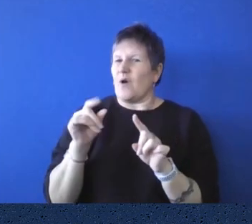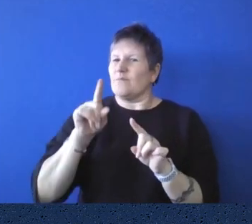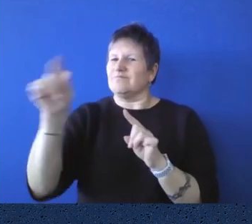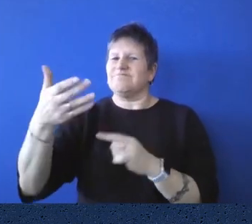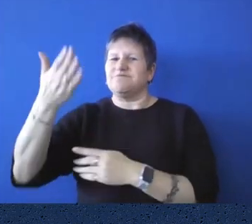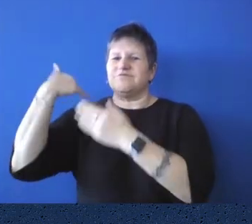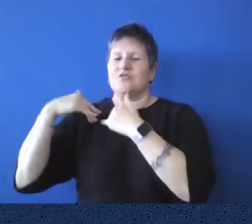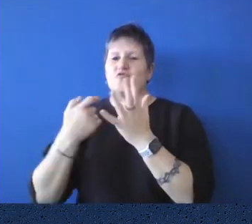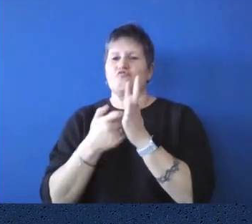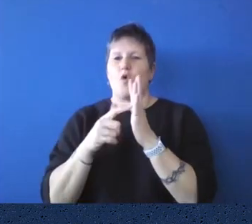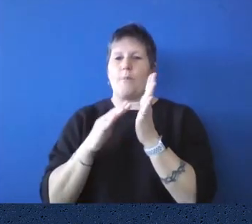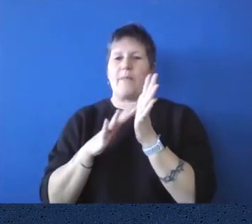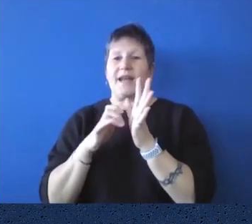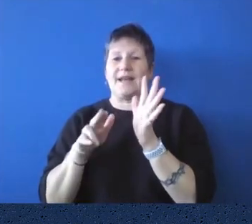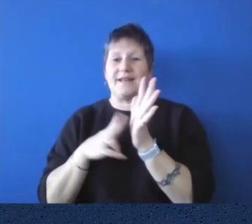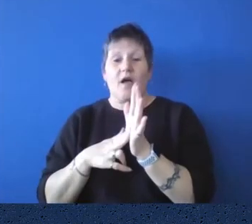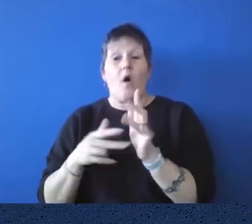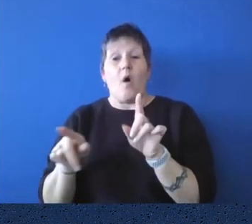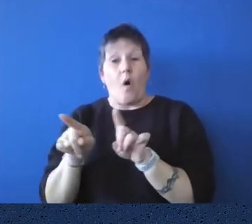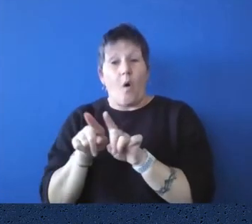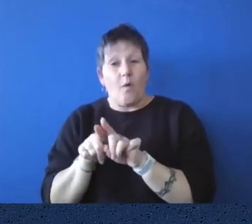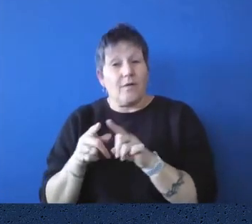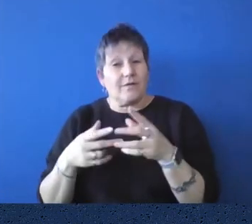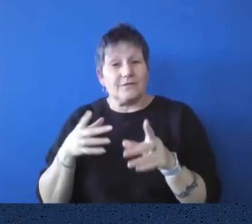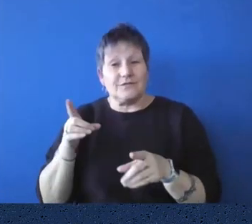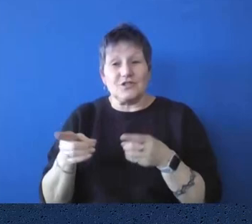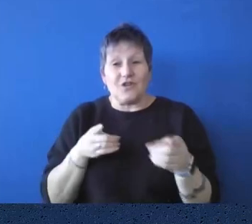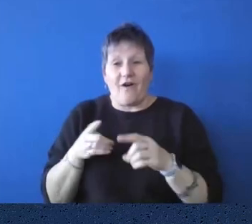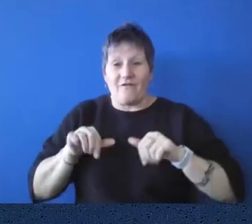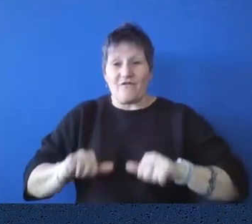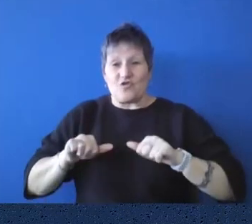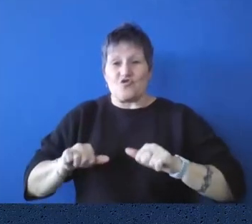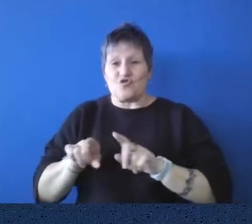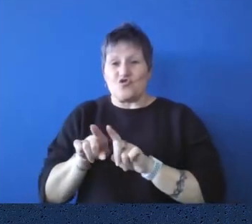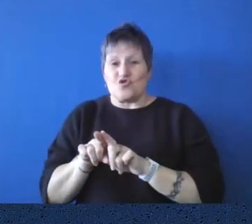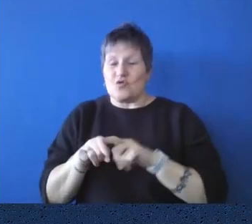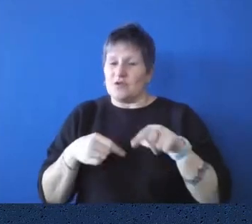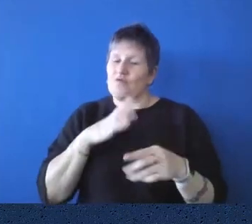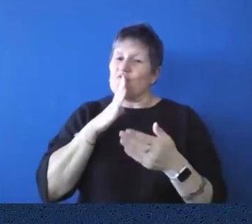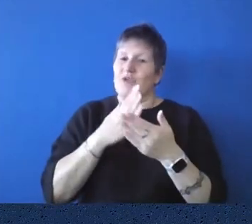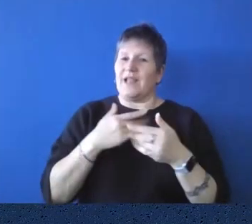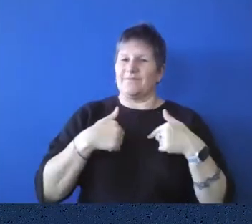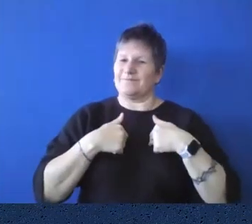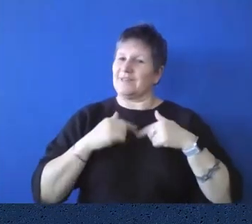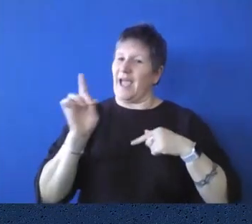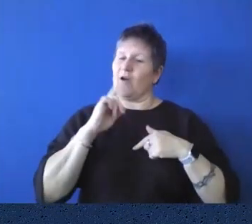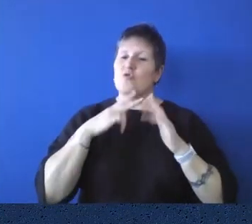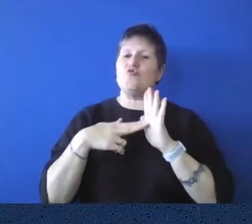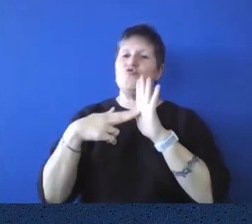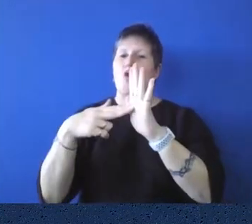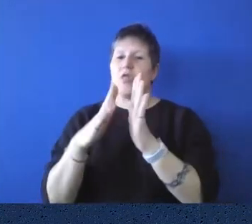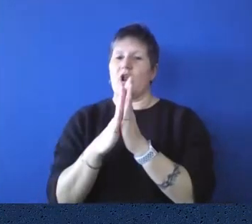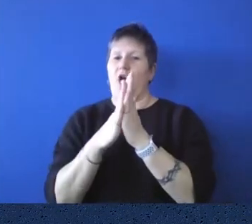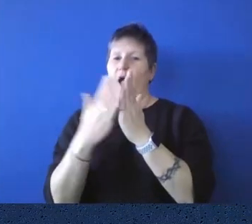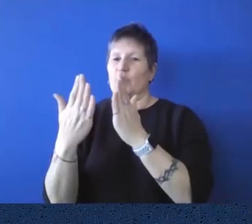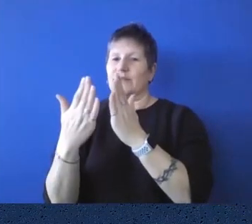have in the library dedicated to, to each of the spaces. We're currently broadcasting from the North library. Um, so the tables we're sitting